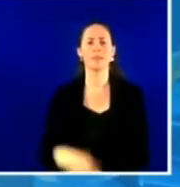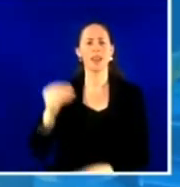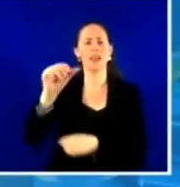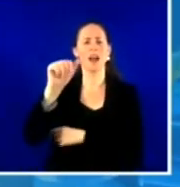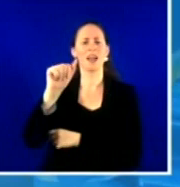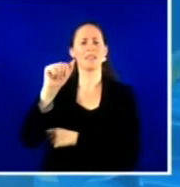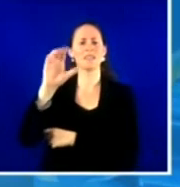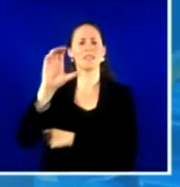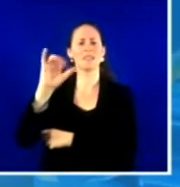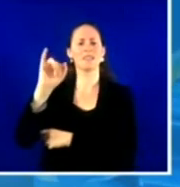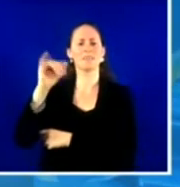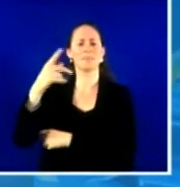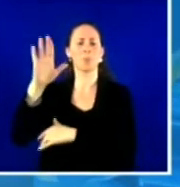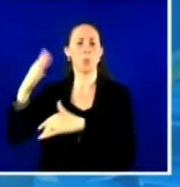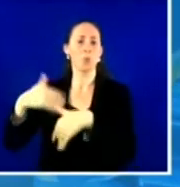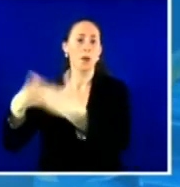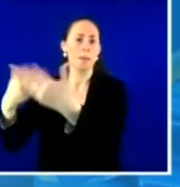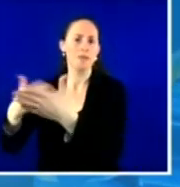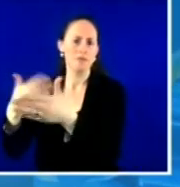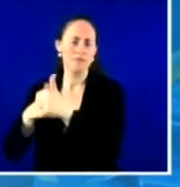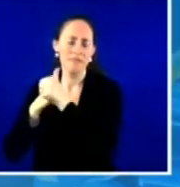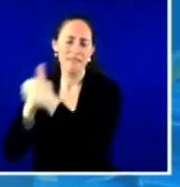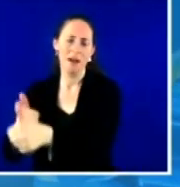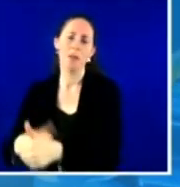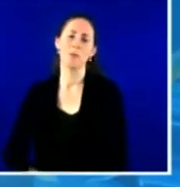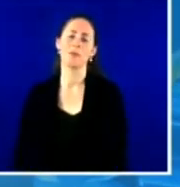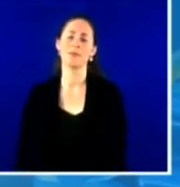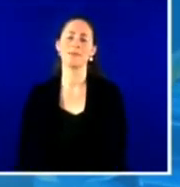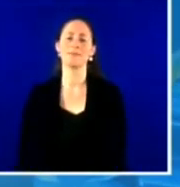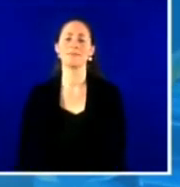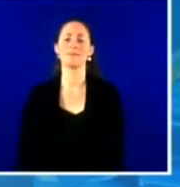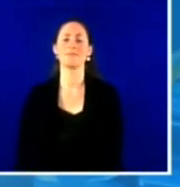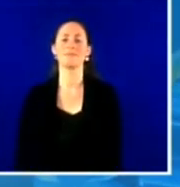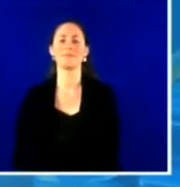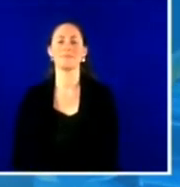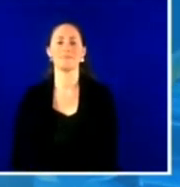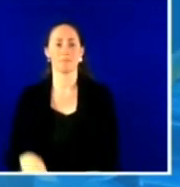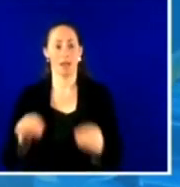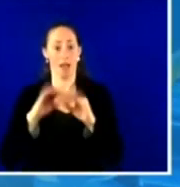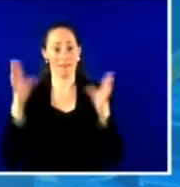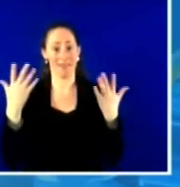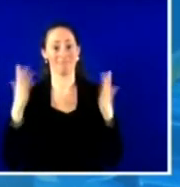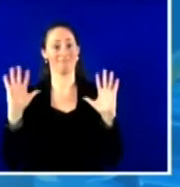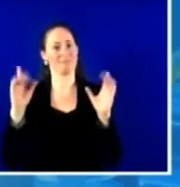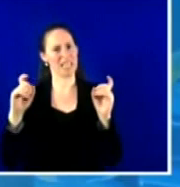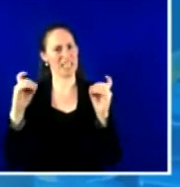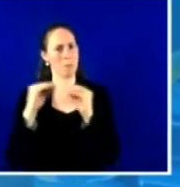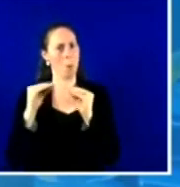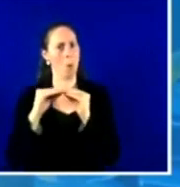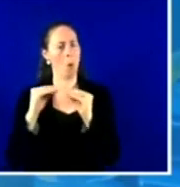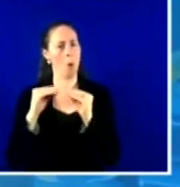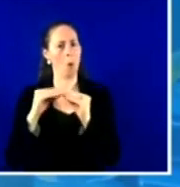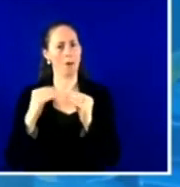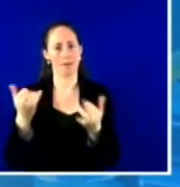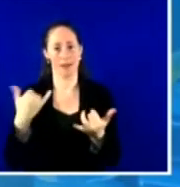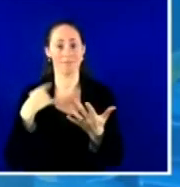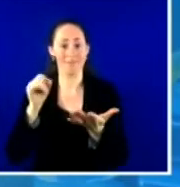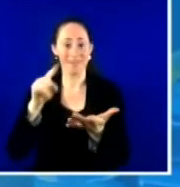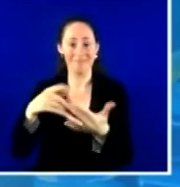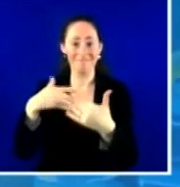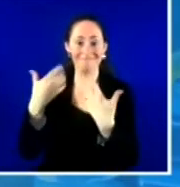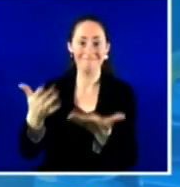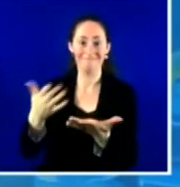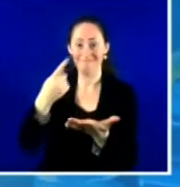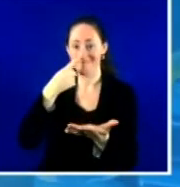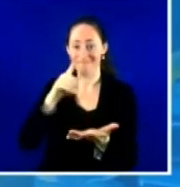needs to be done. And actually, that's what we're going to talk about with Dr. Beers. So welcome, Dr.